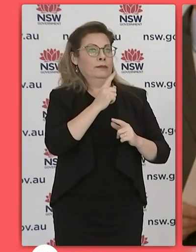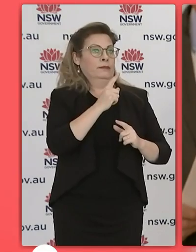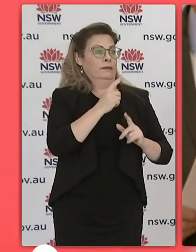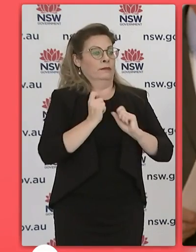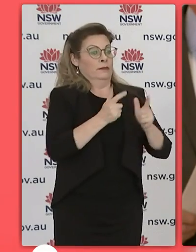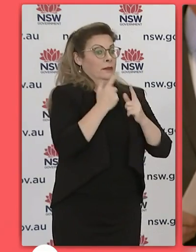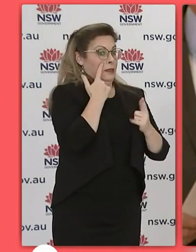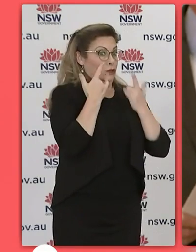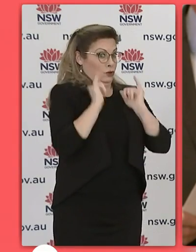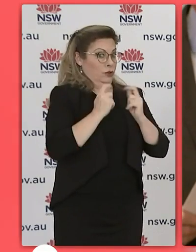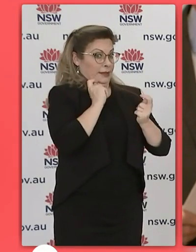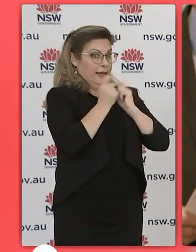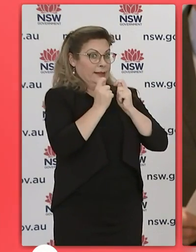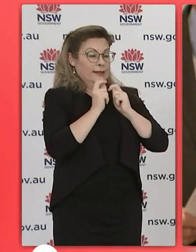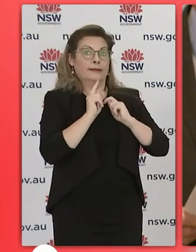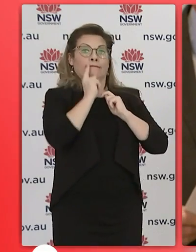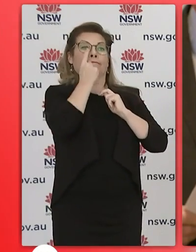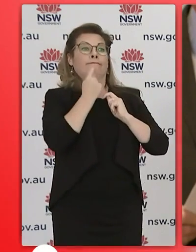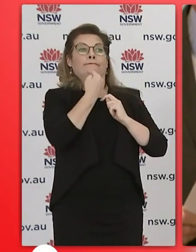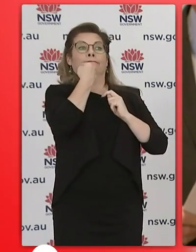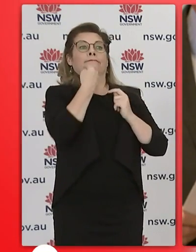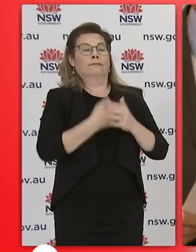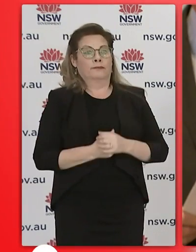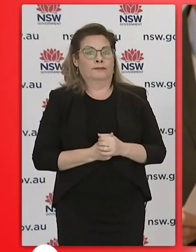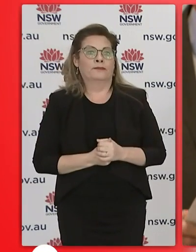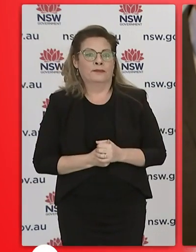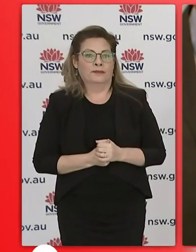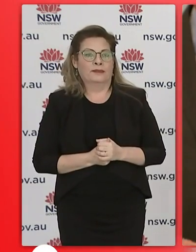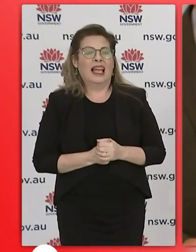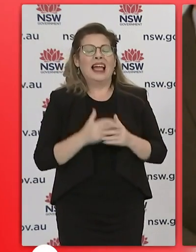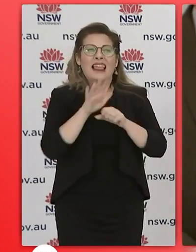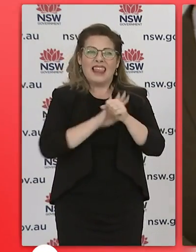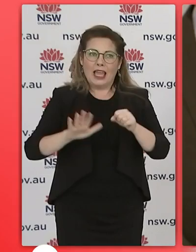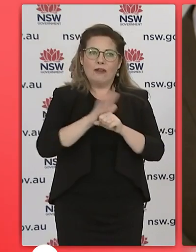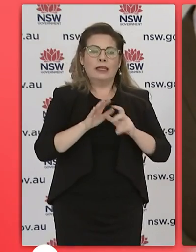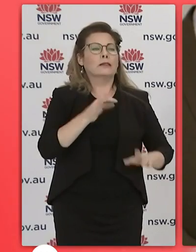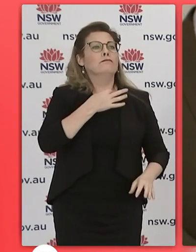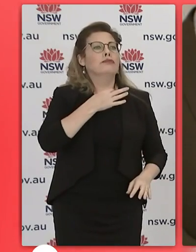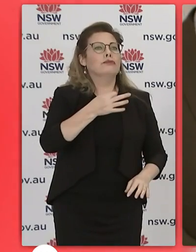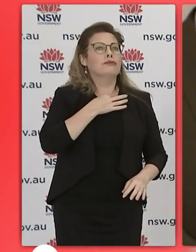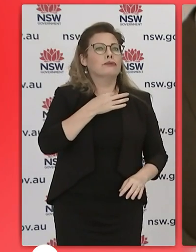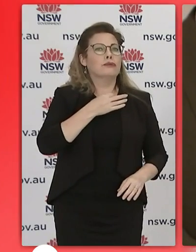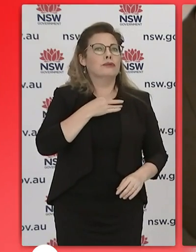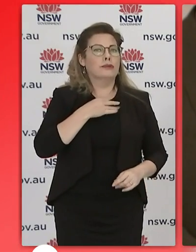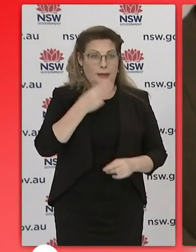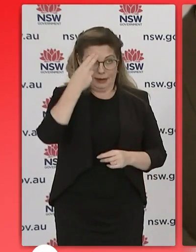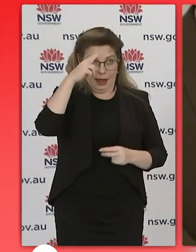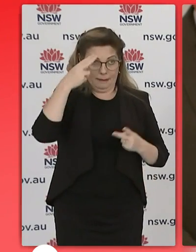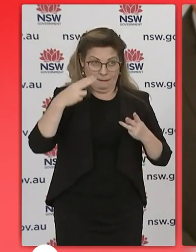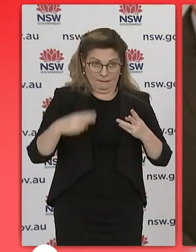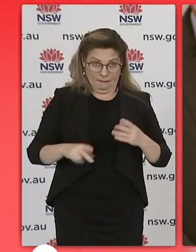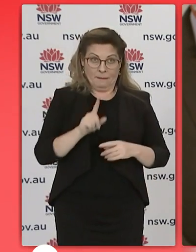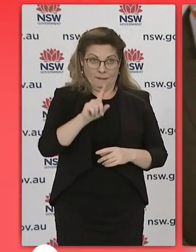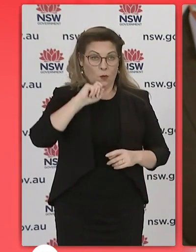call out the areas by suburb that the premier has indicated what we're seeing is